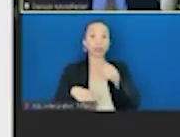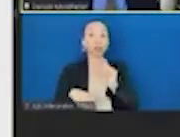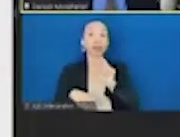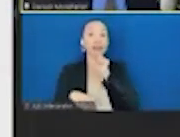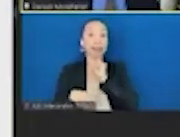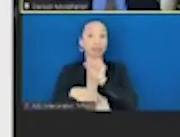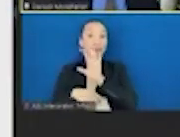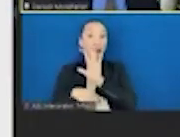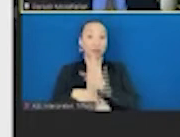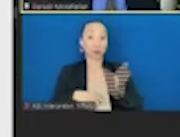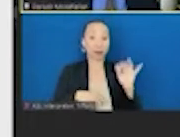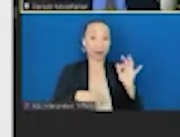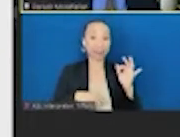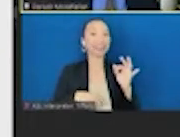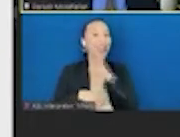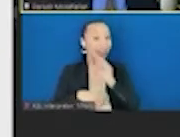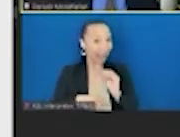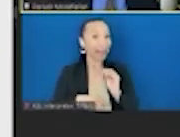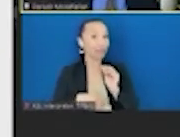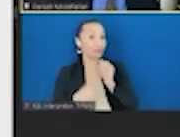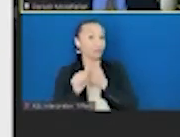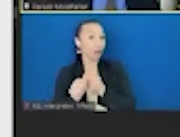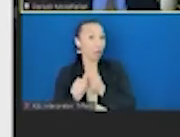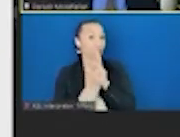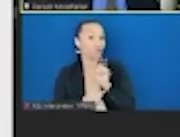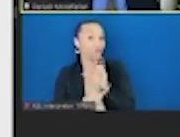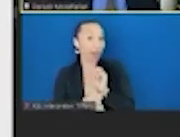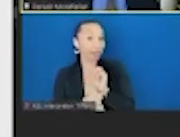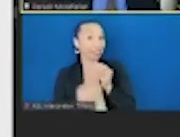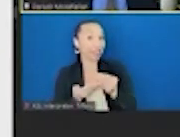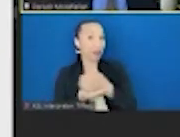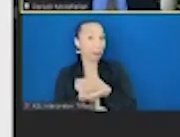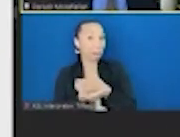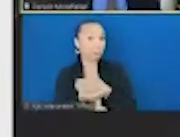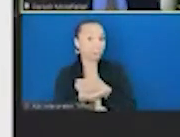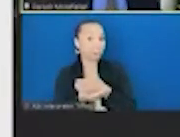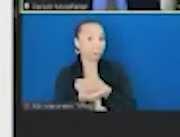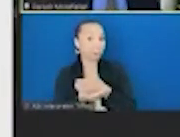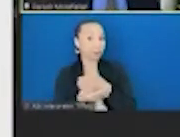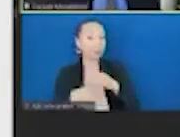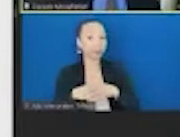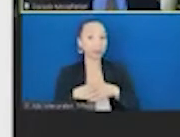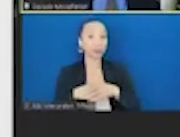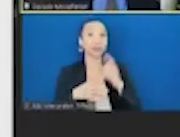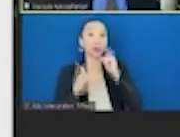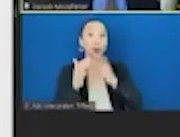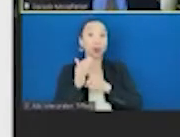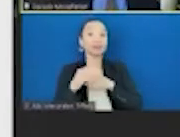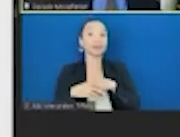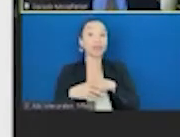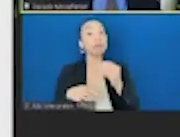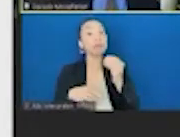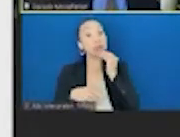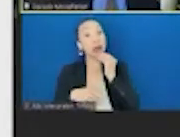and what's happened over the same period by income and by race. And so what you see is that diets were kind of going along